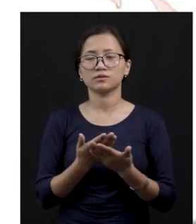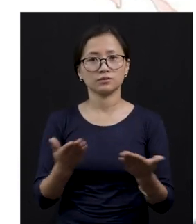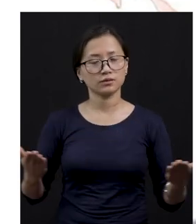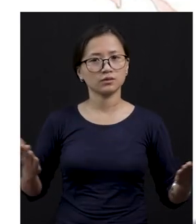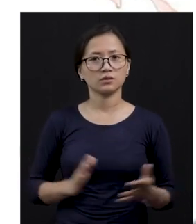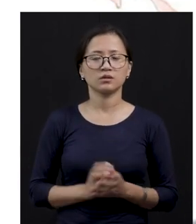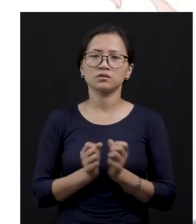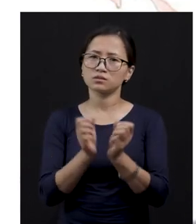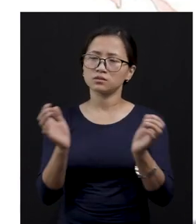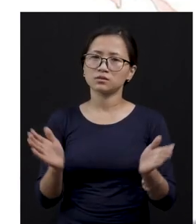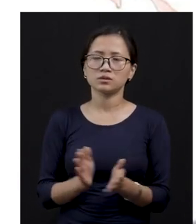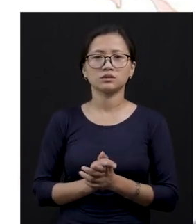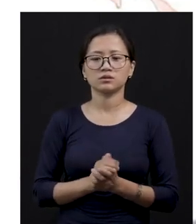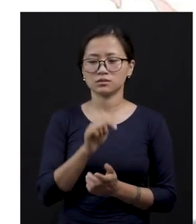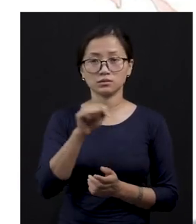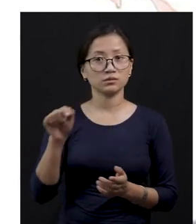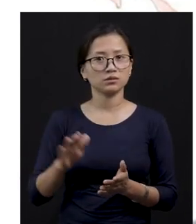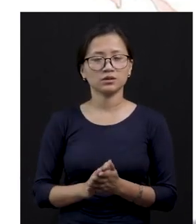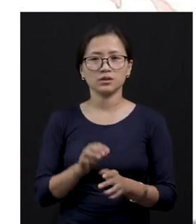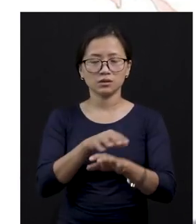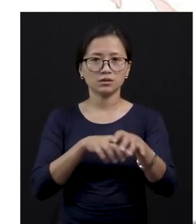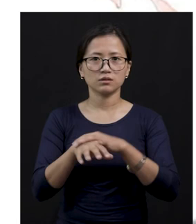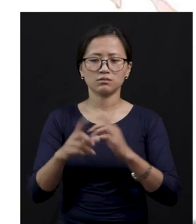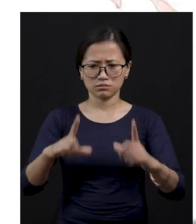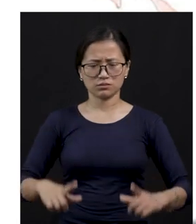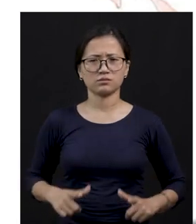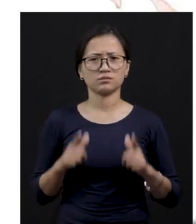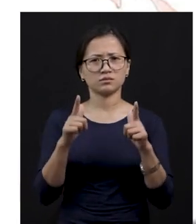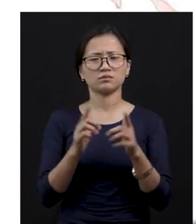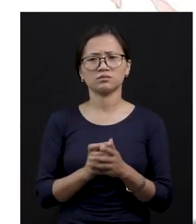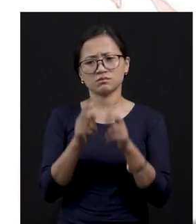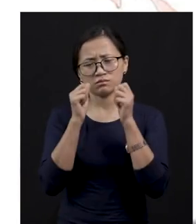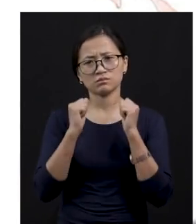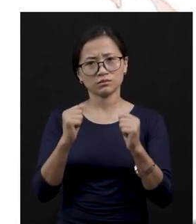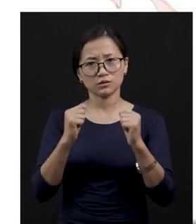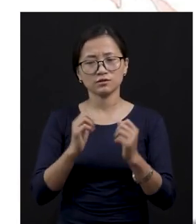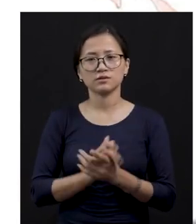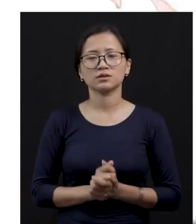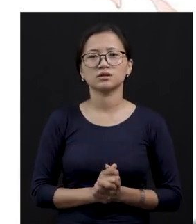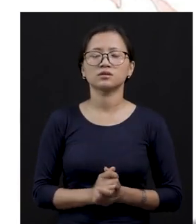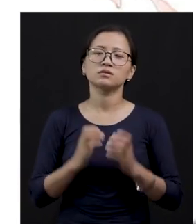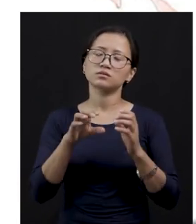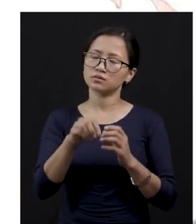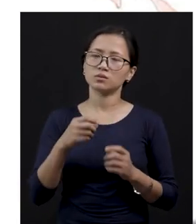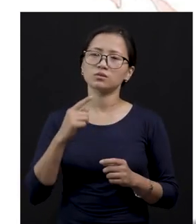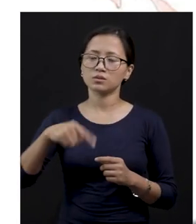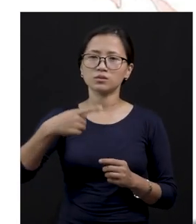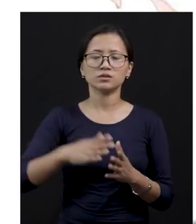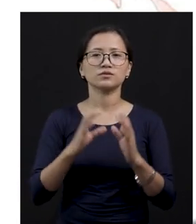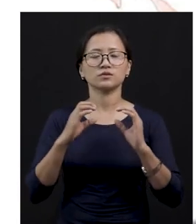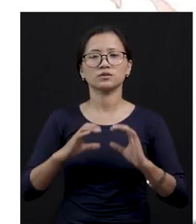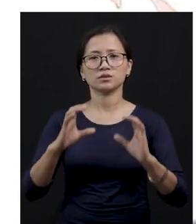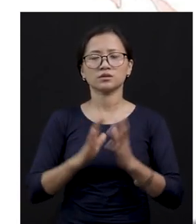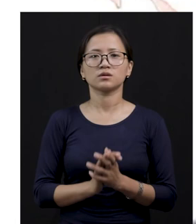okay? Without these animals, then our life will be, you know, will be difficult, okay? So, we have to take care of the animals.